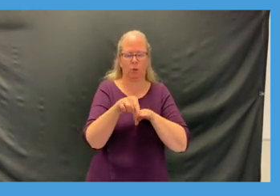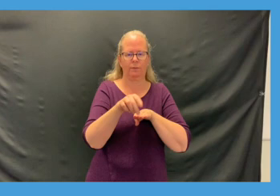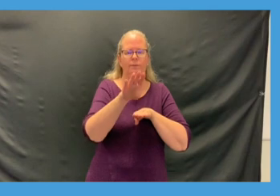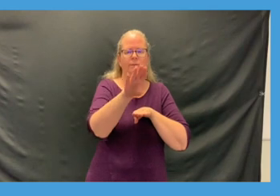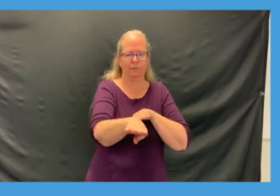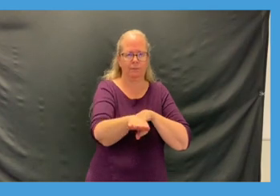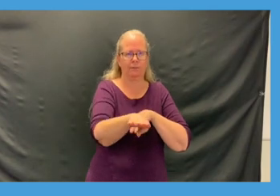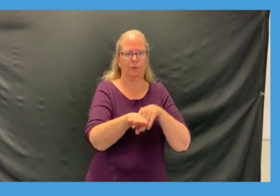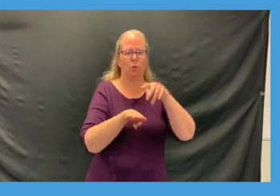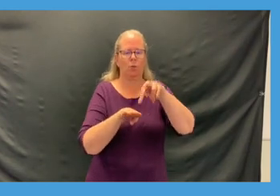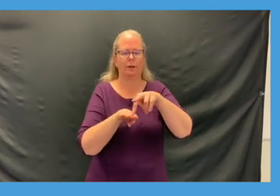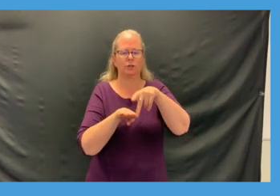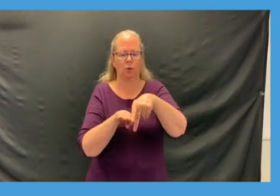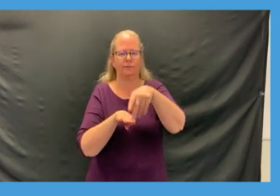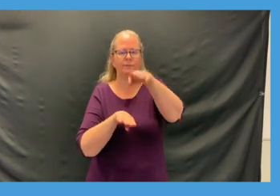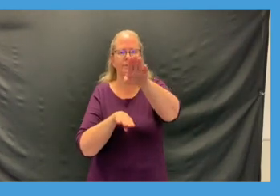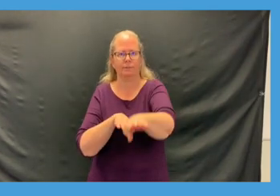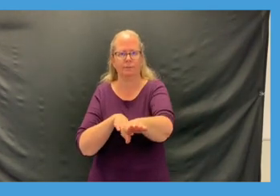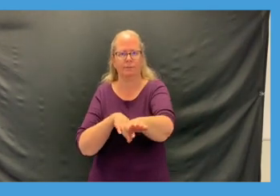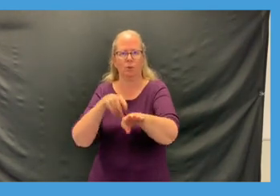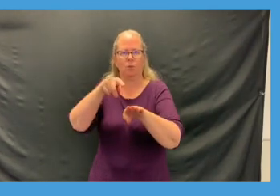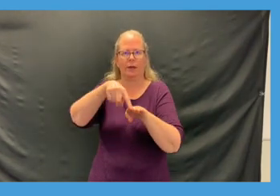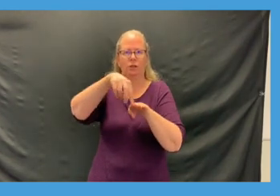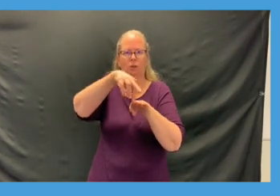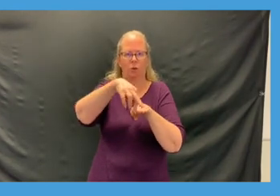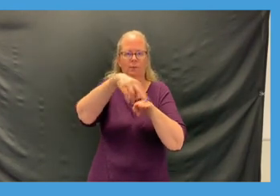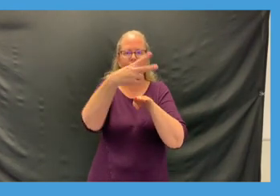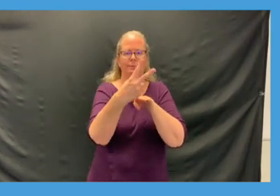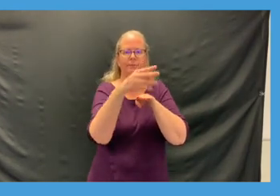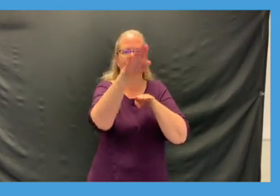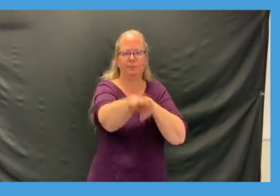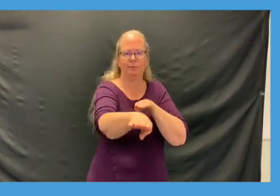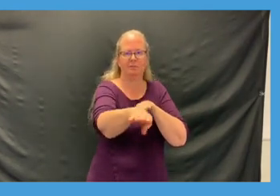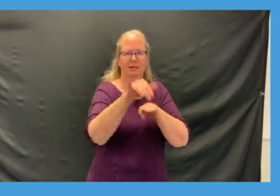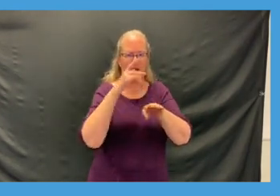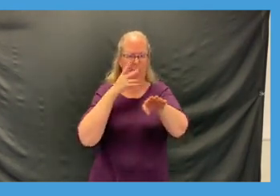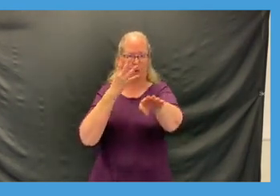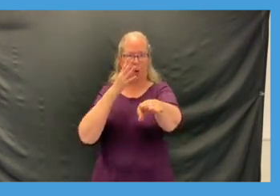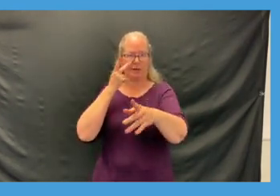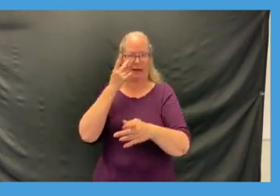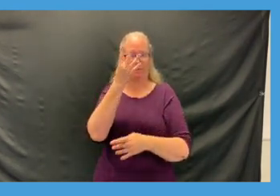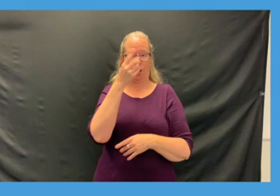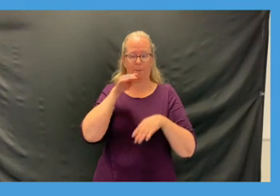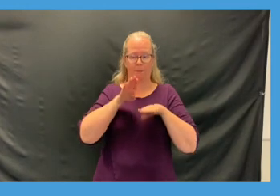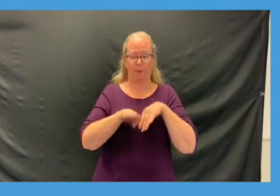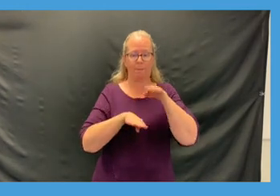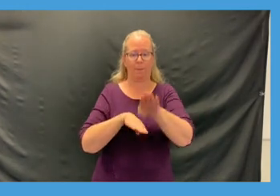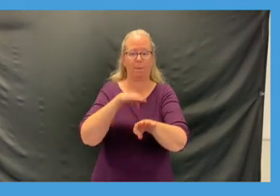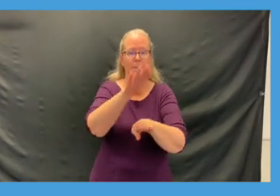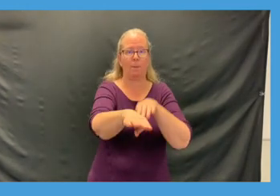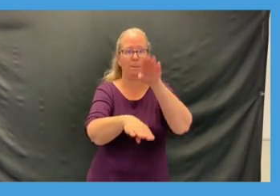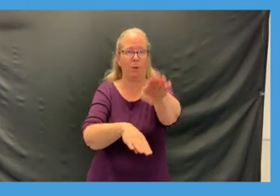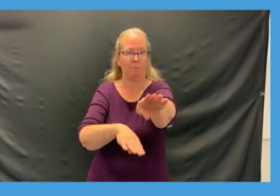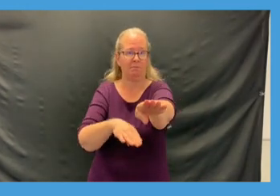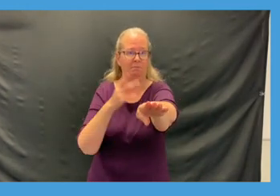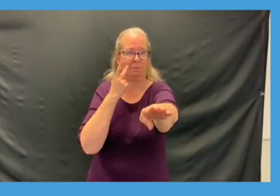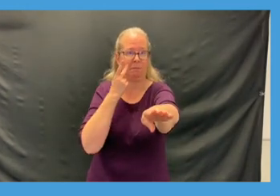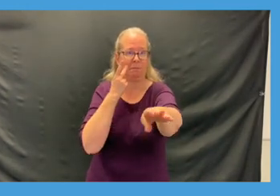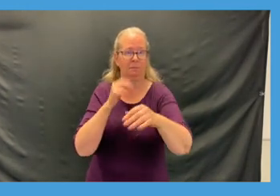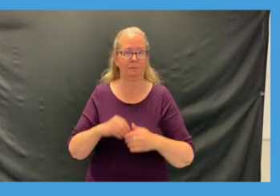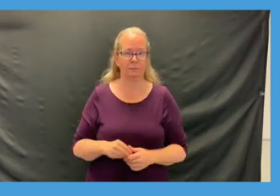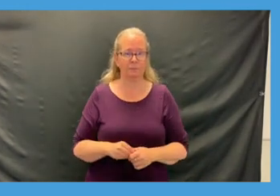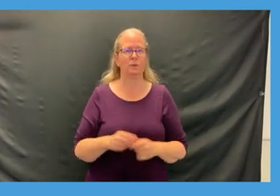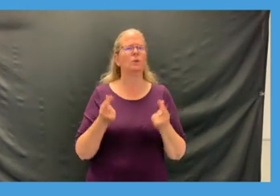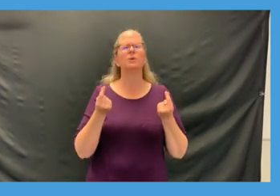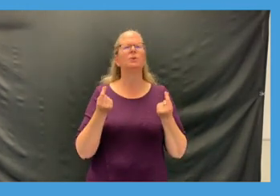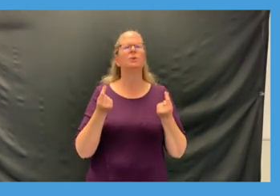so take two steps place them apart there we go awesome so you're gonna take